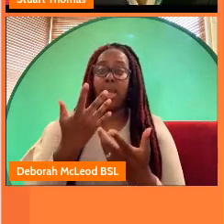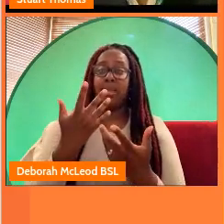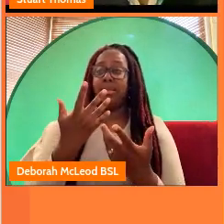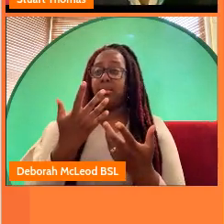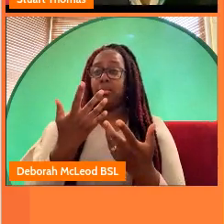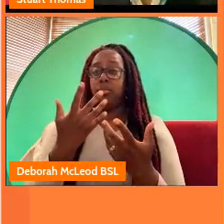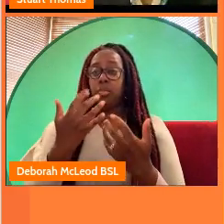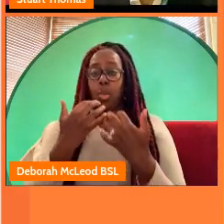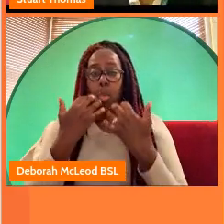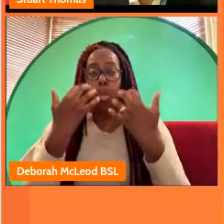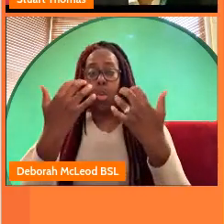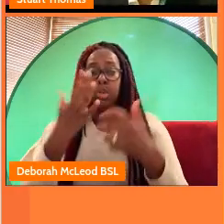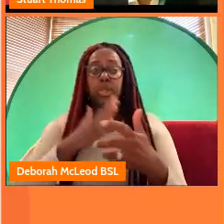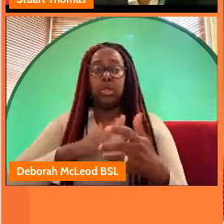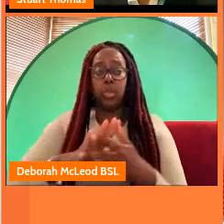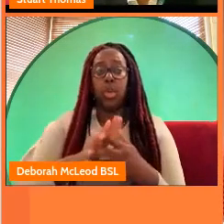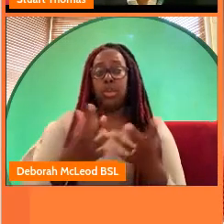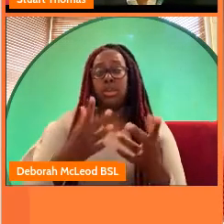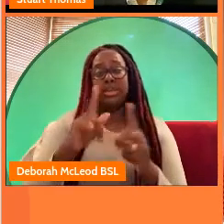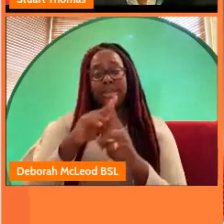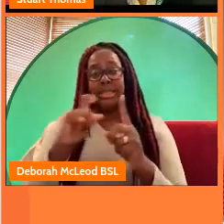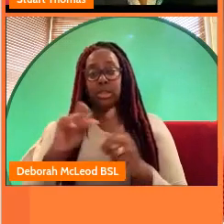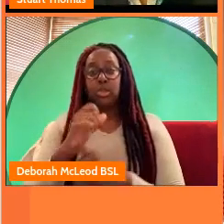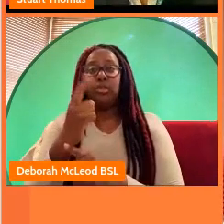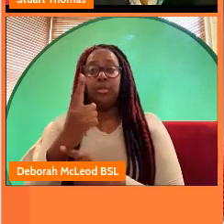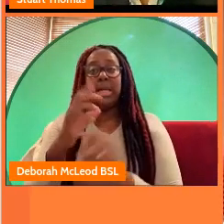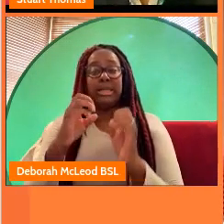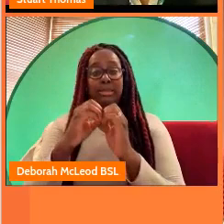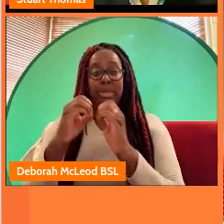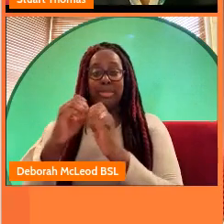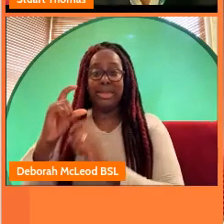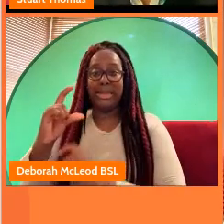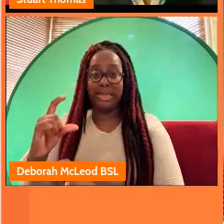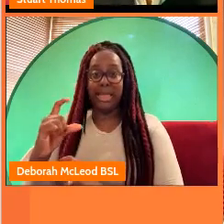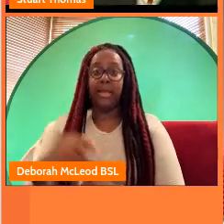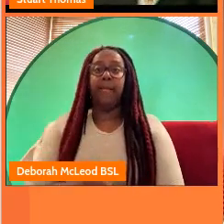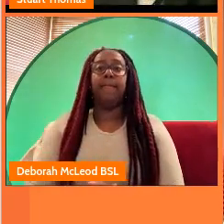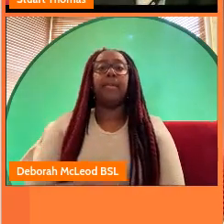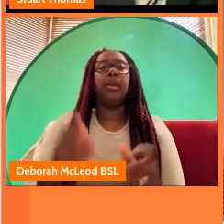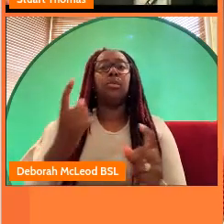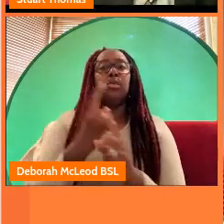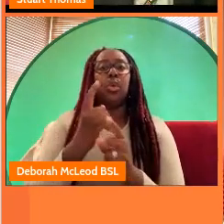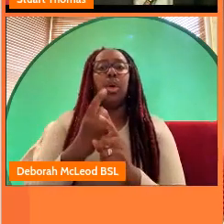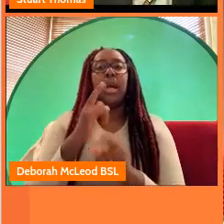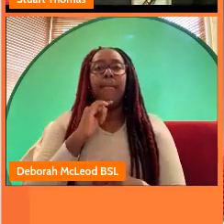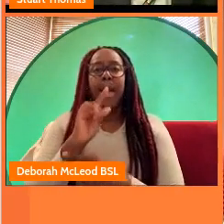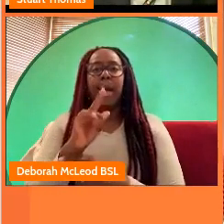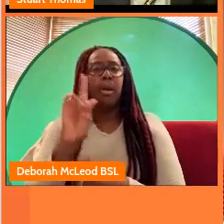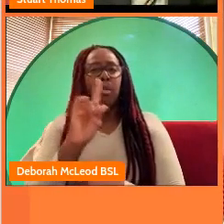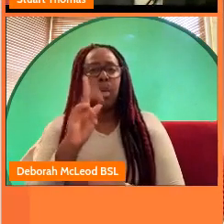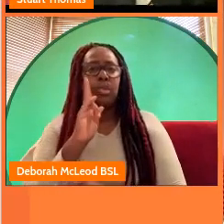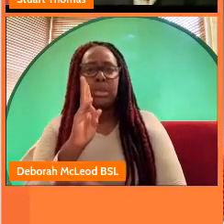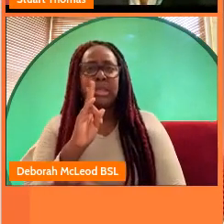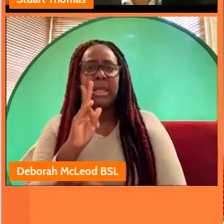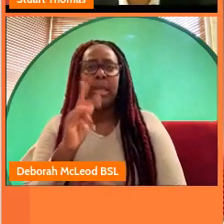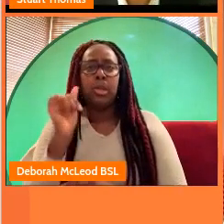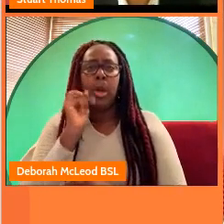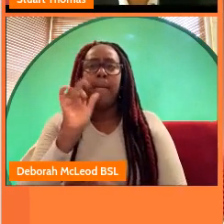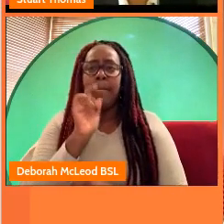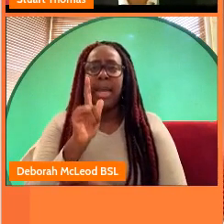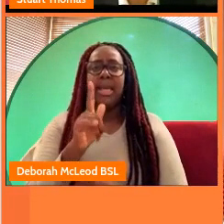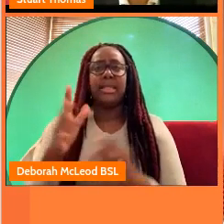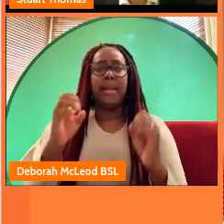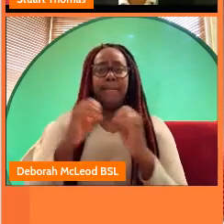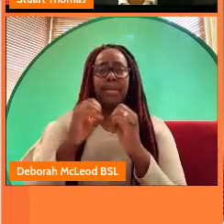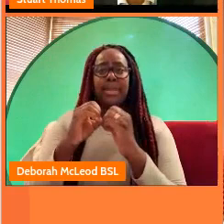digital first bbc so um let's talk about the bbc in the midlands what you might know us for best is bbc midlands